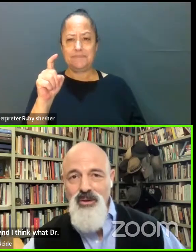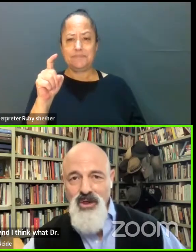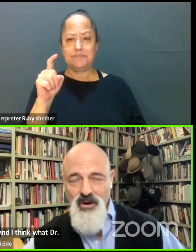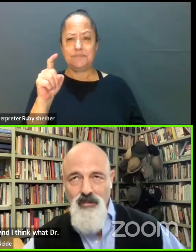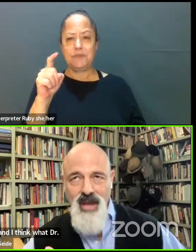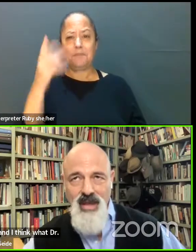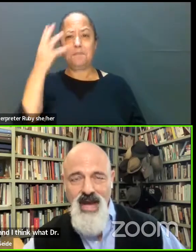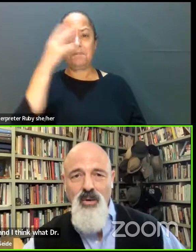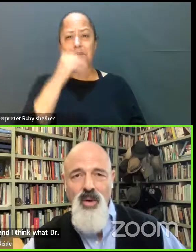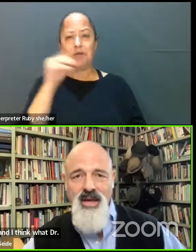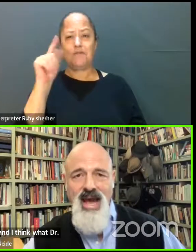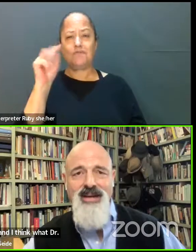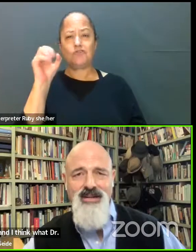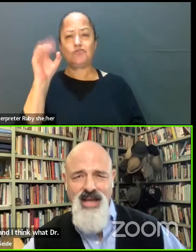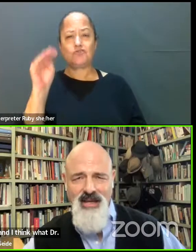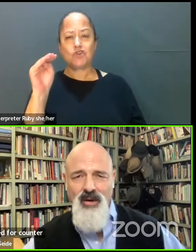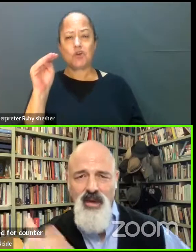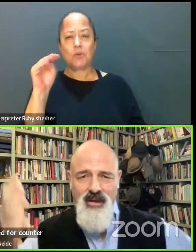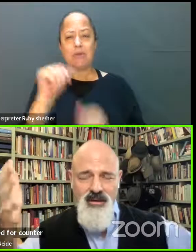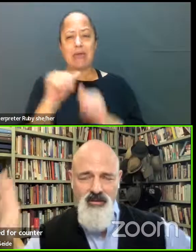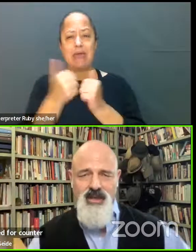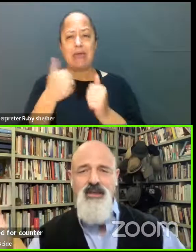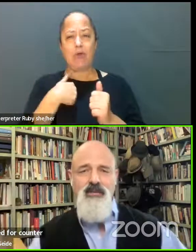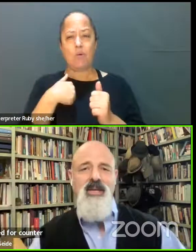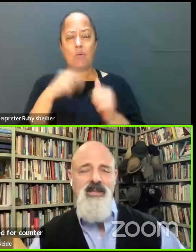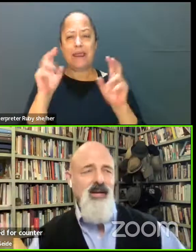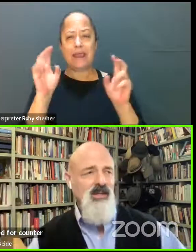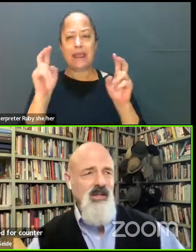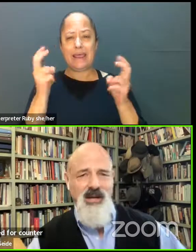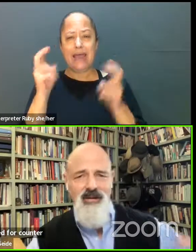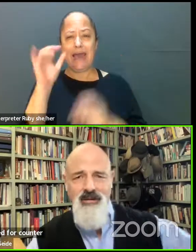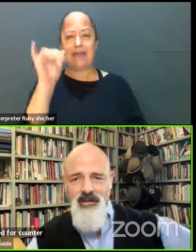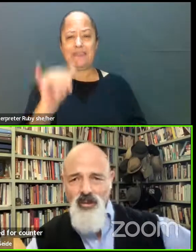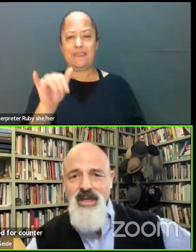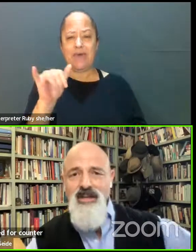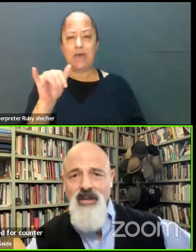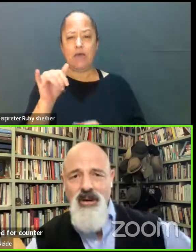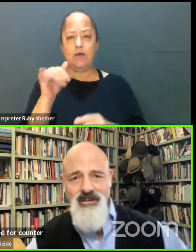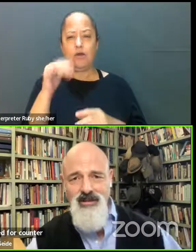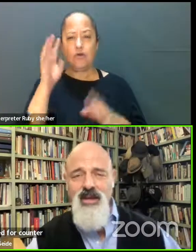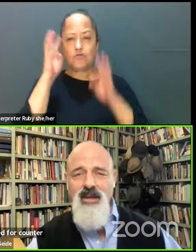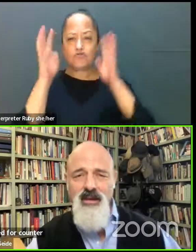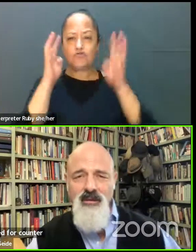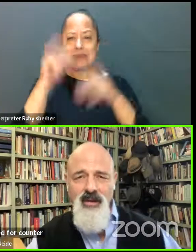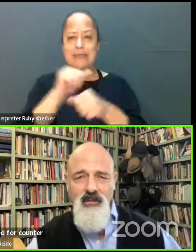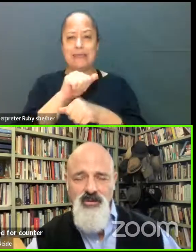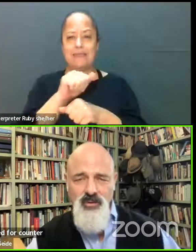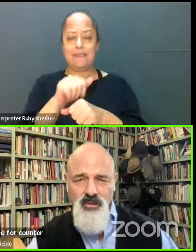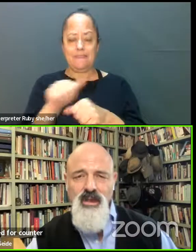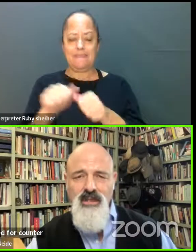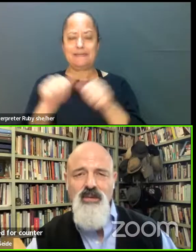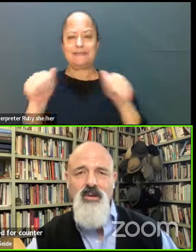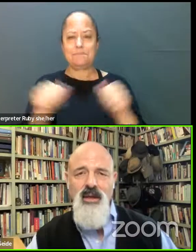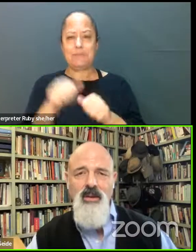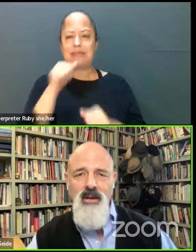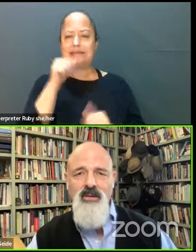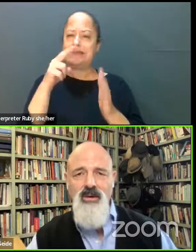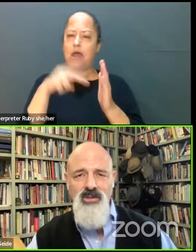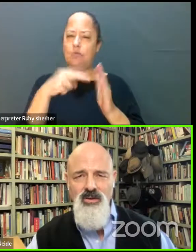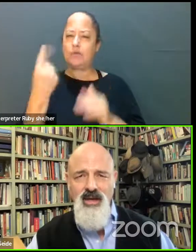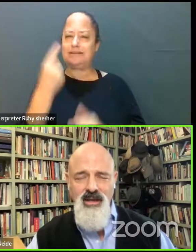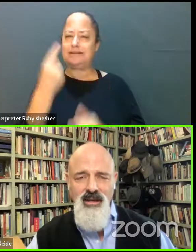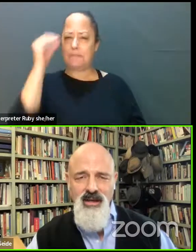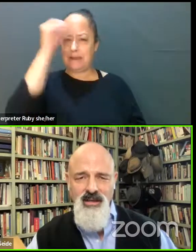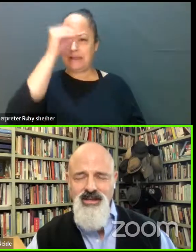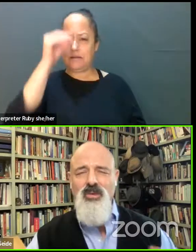is a beautiful term, and how we enact that, how we create the space to not just like read someone else's opinion, but truly sit with them and